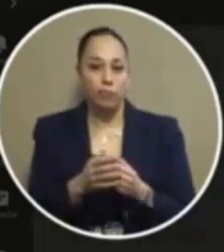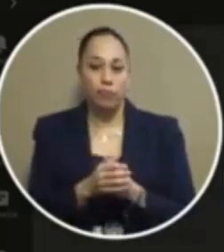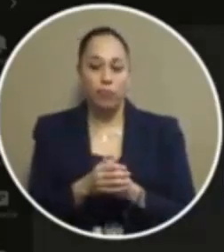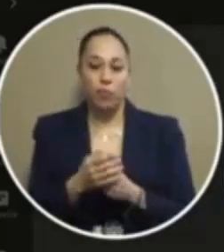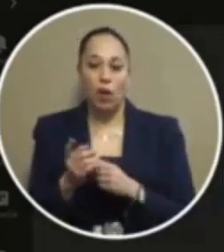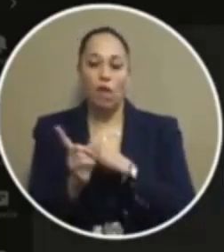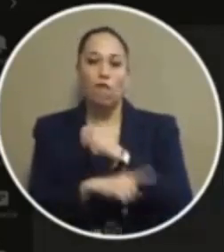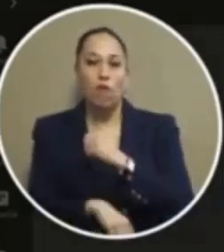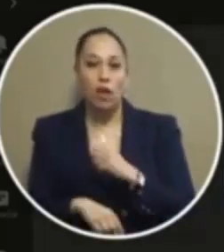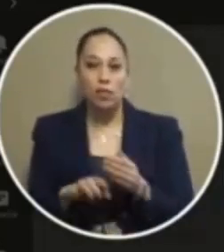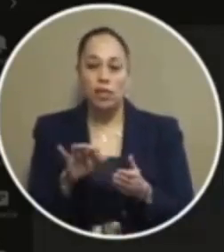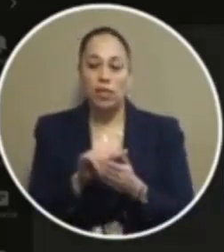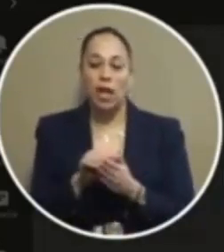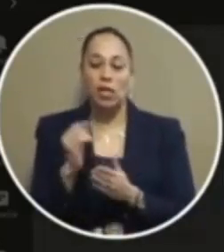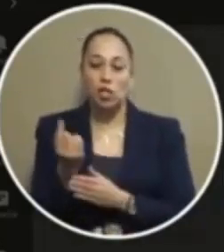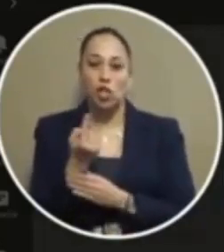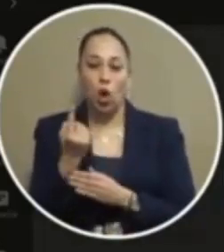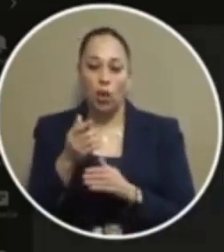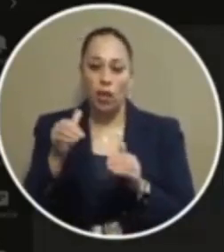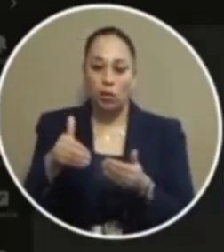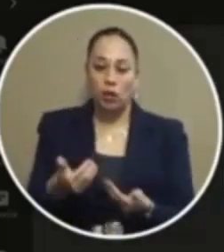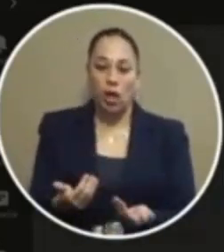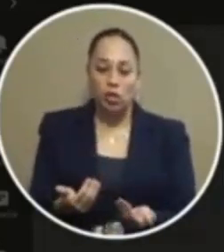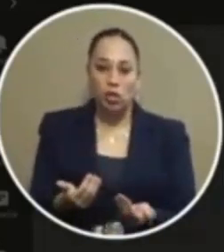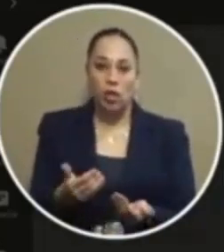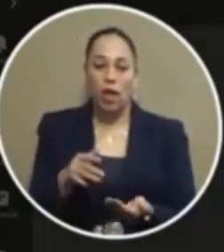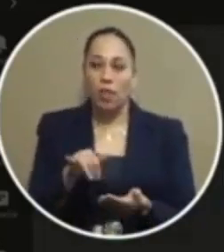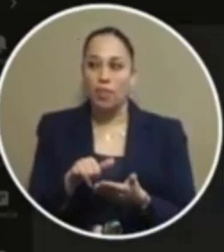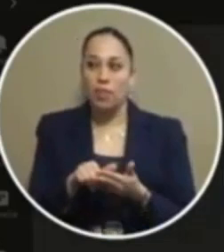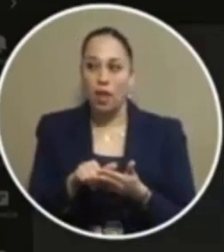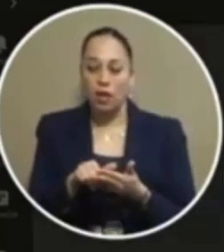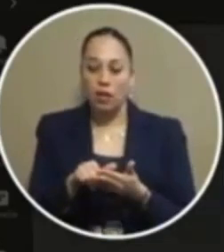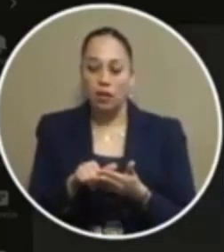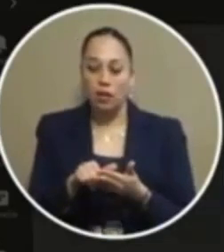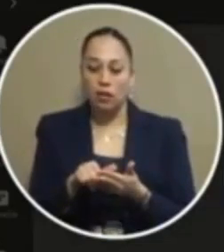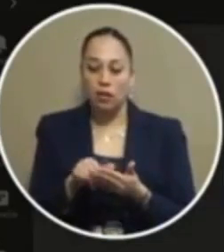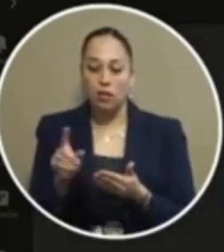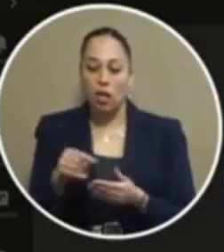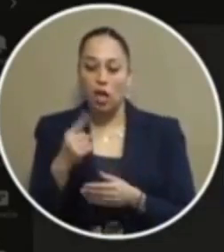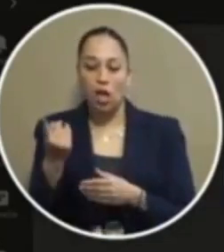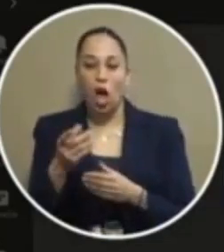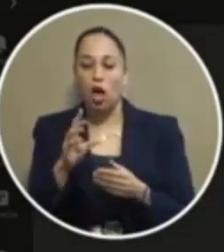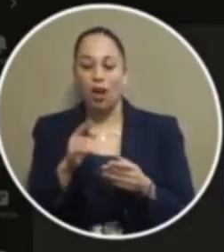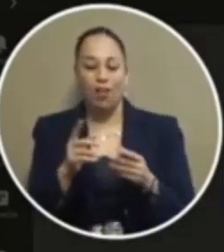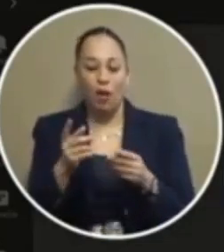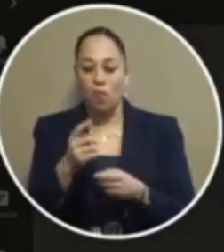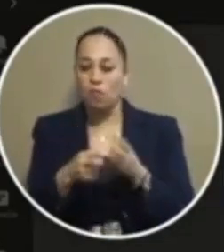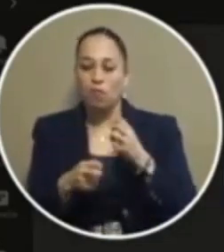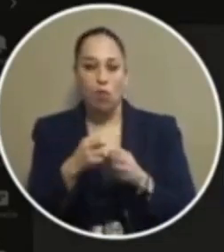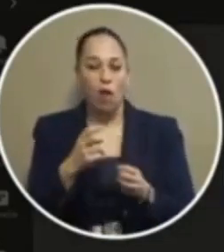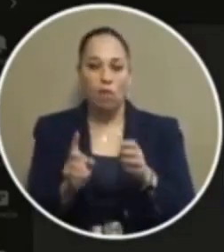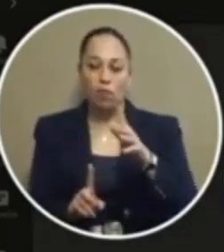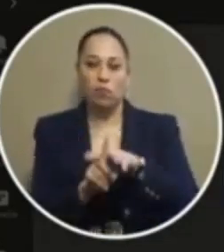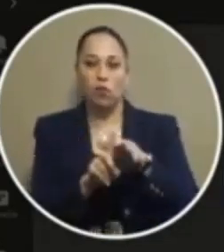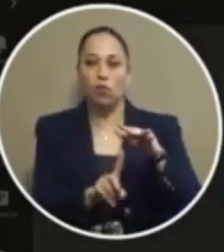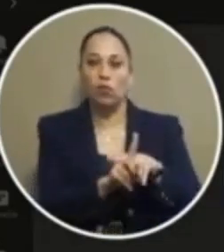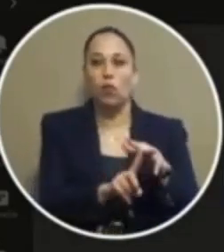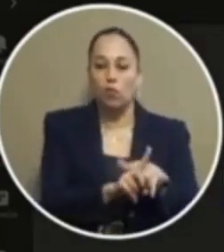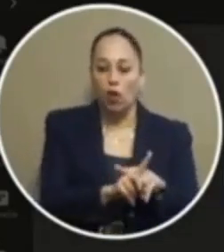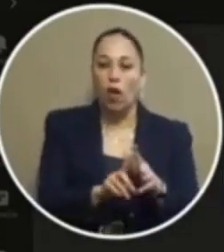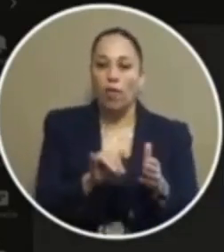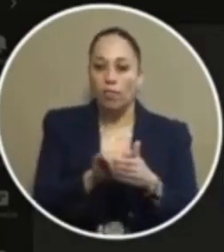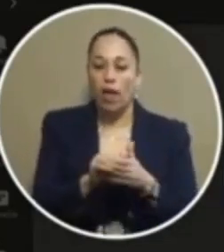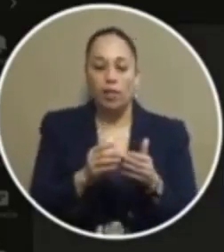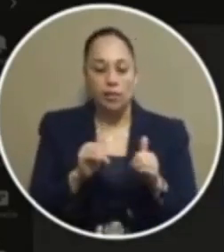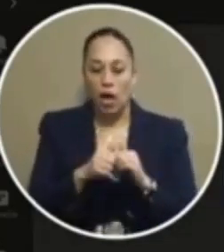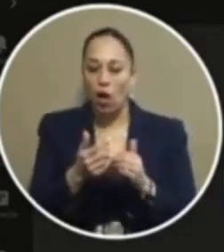criminal history and they're only in possession right if the other because if there's other criminality going on they're going to be arrested that's just the way